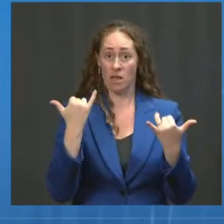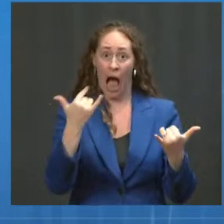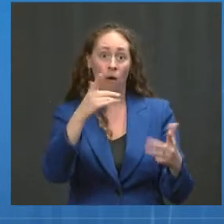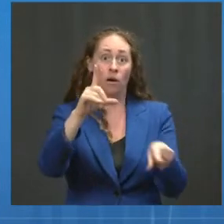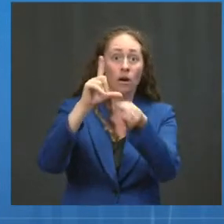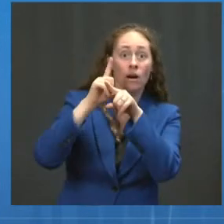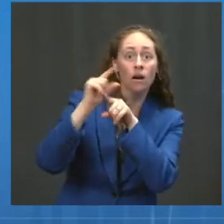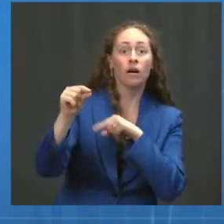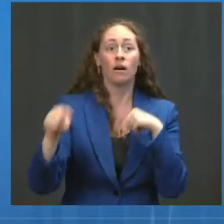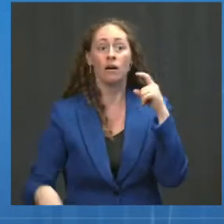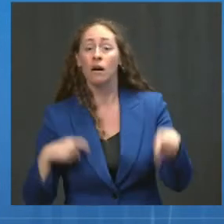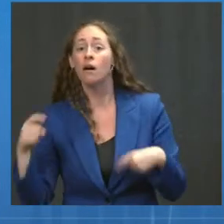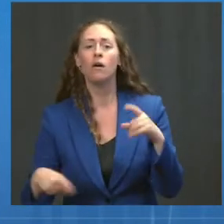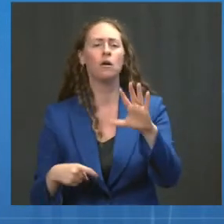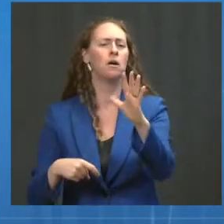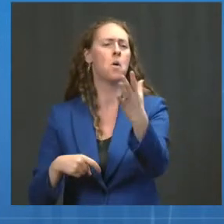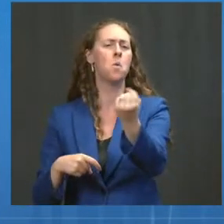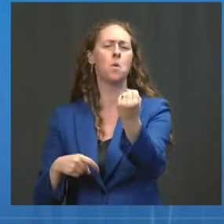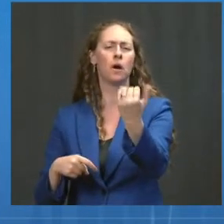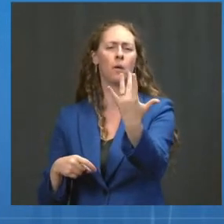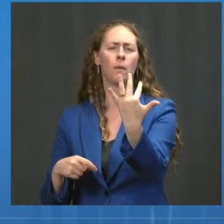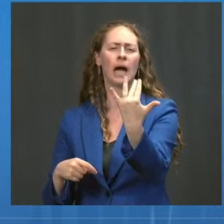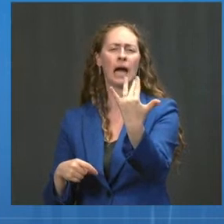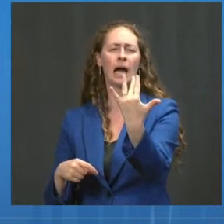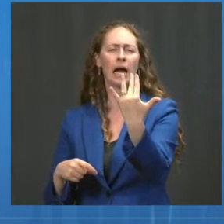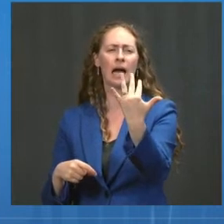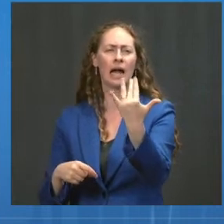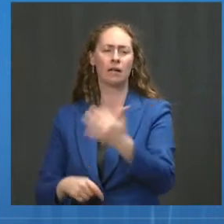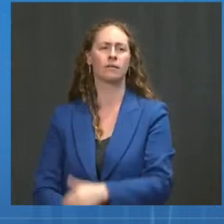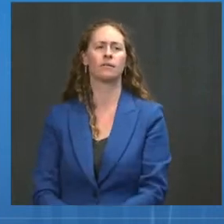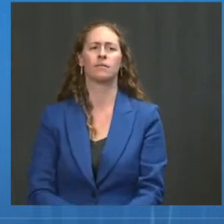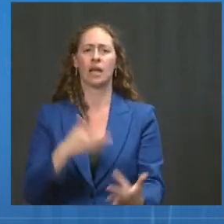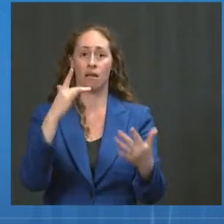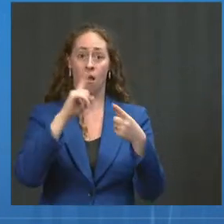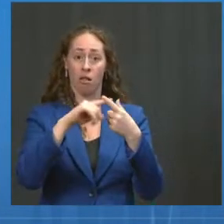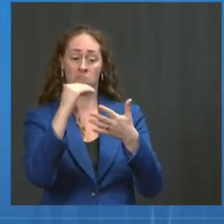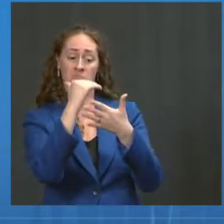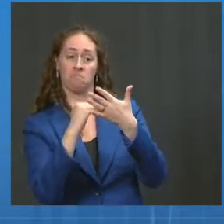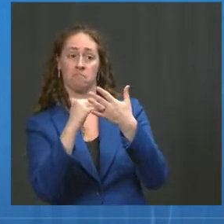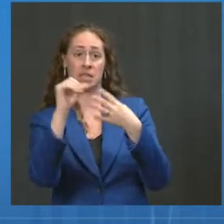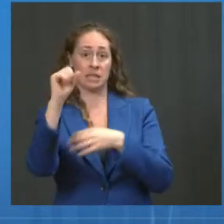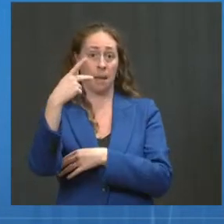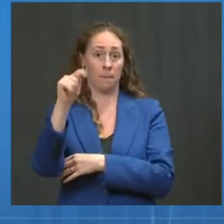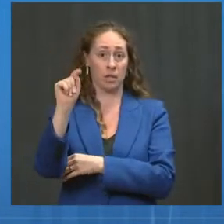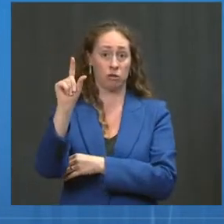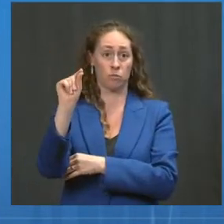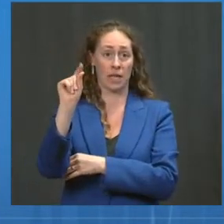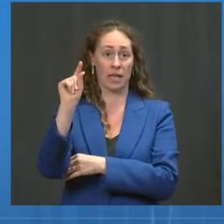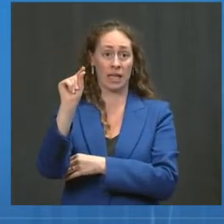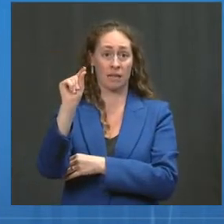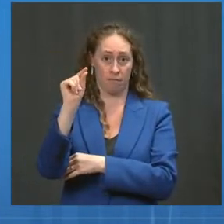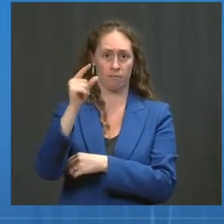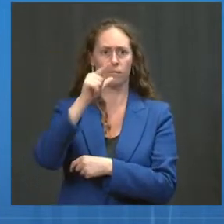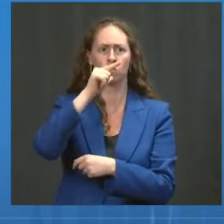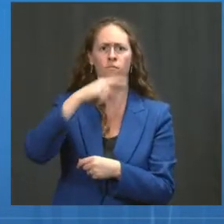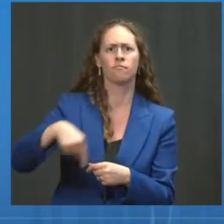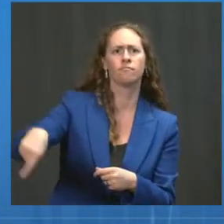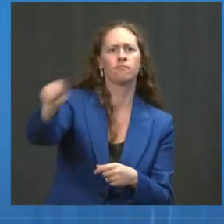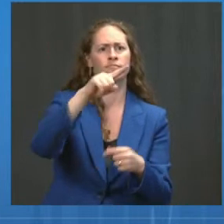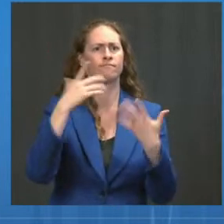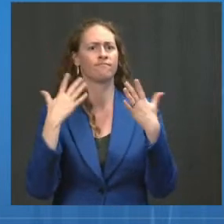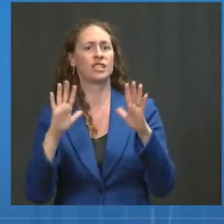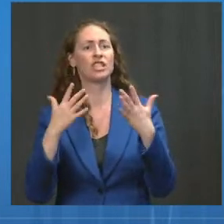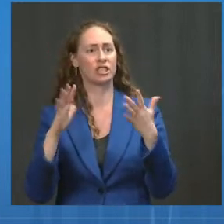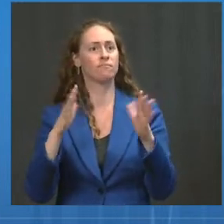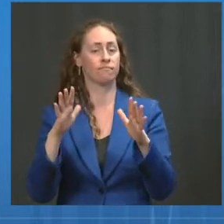Instead, starting the week of September 20th, fully vaccinated adults could begin getting their booster shots eight months